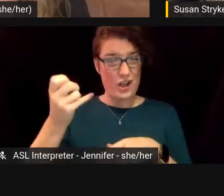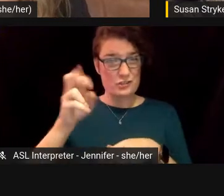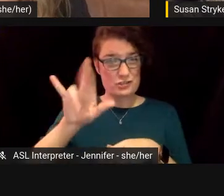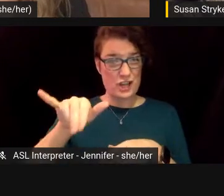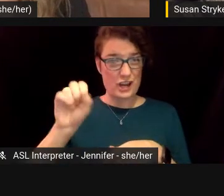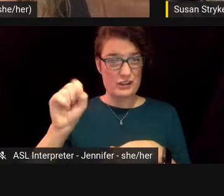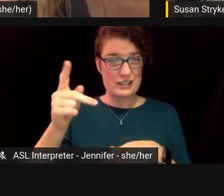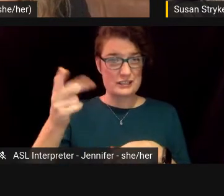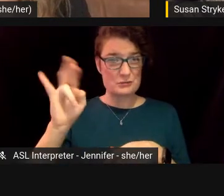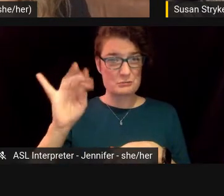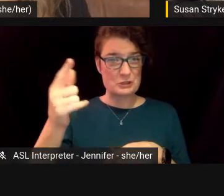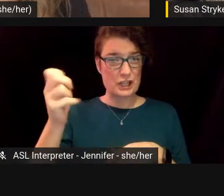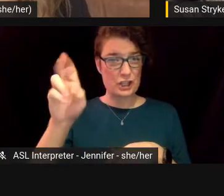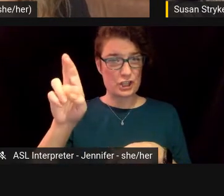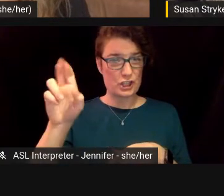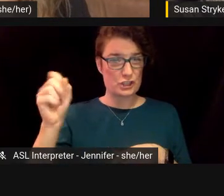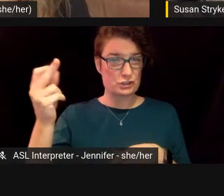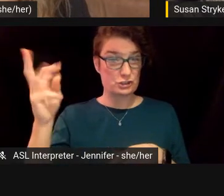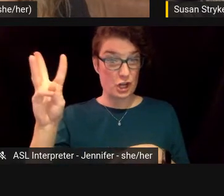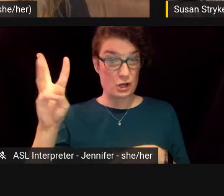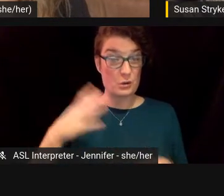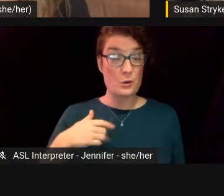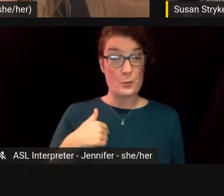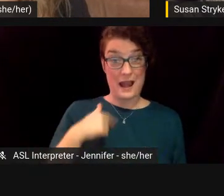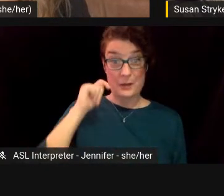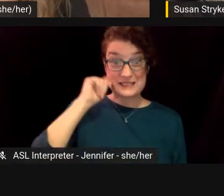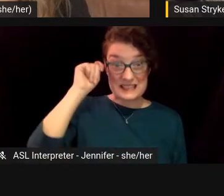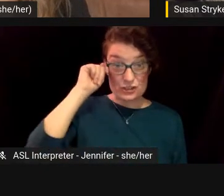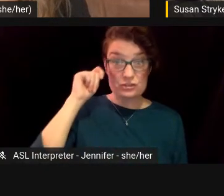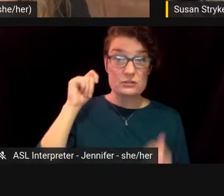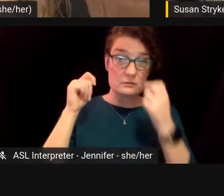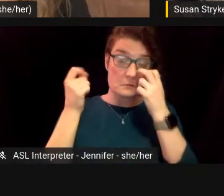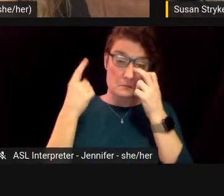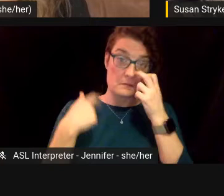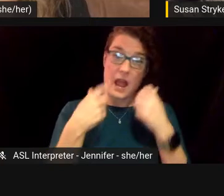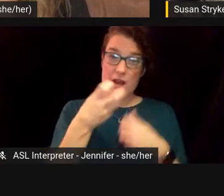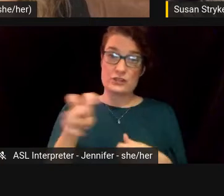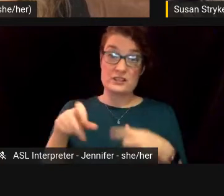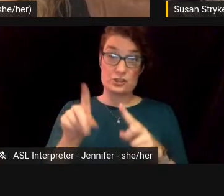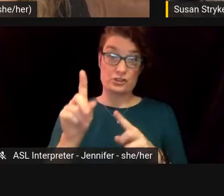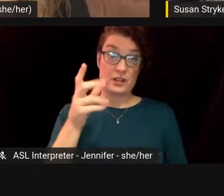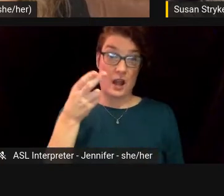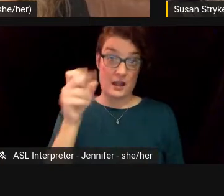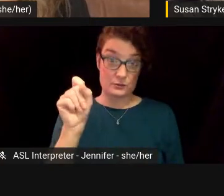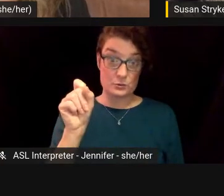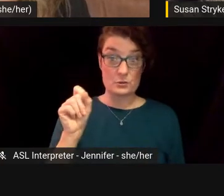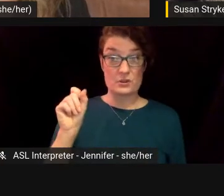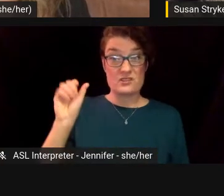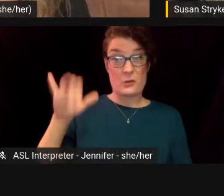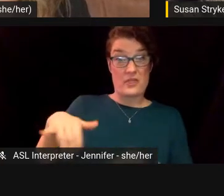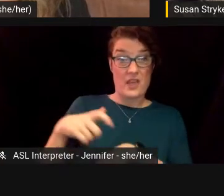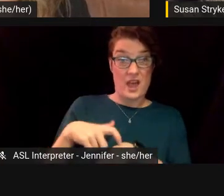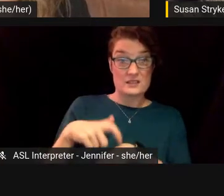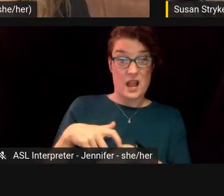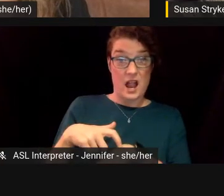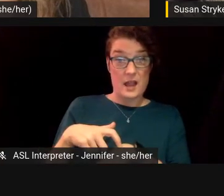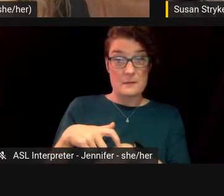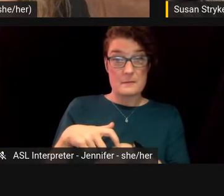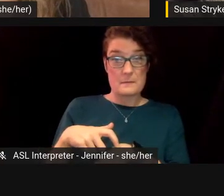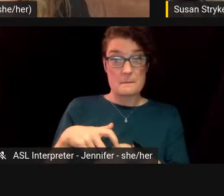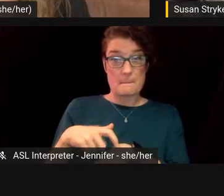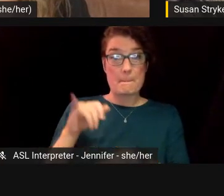Um, and my mom, when I was a teenager, I transitioned in high school. And so at that time, I think Isis King